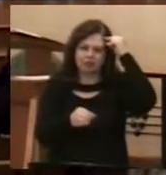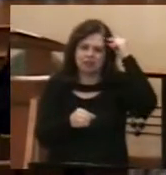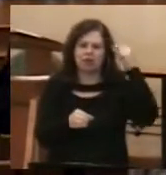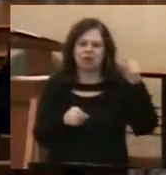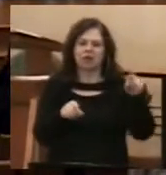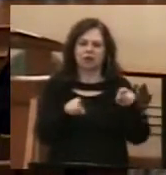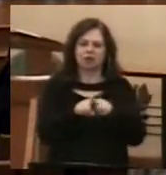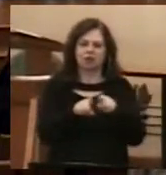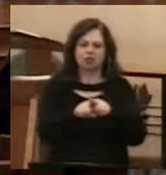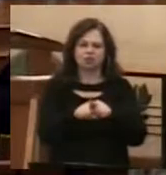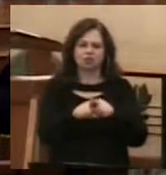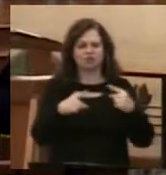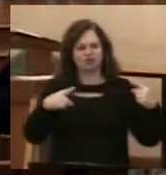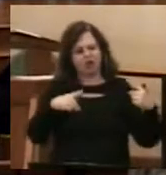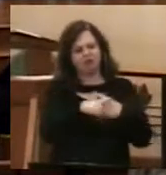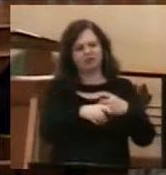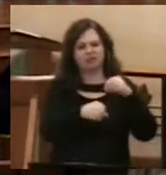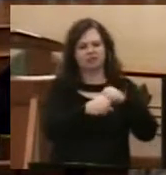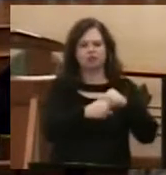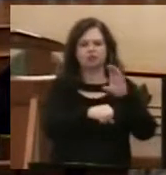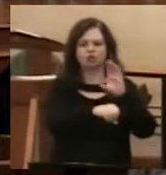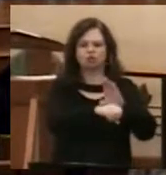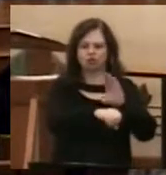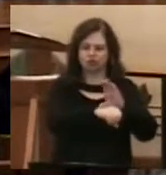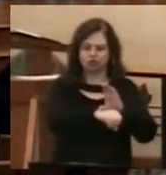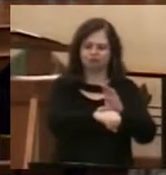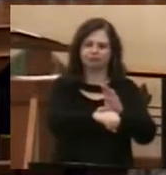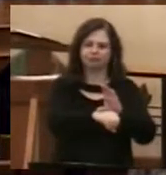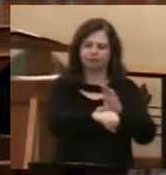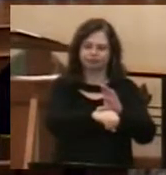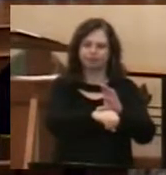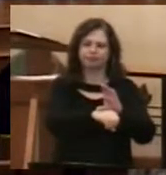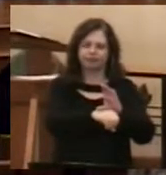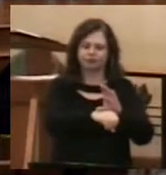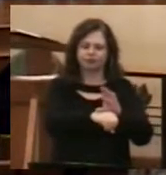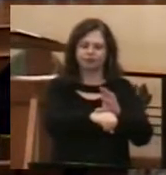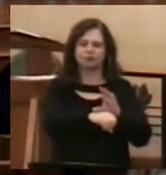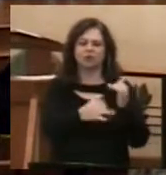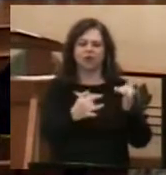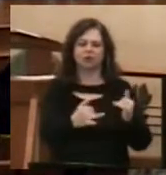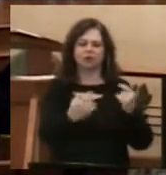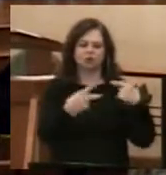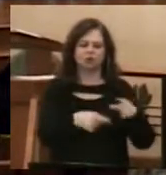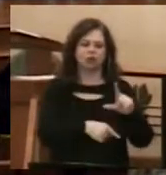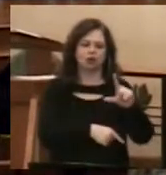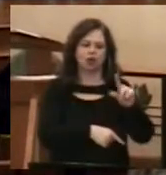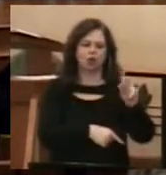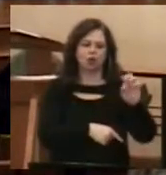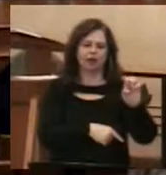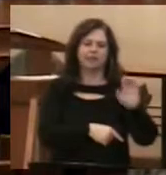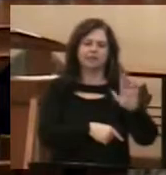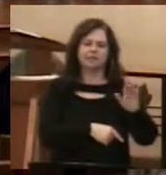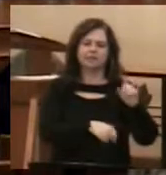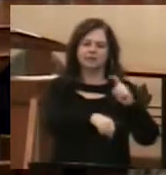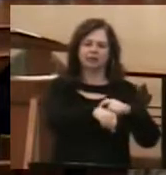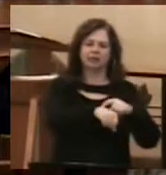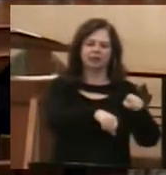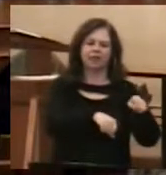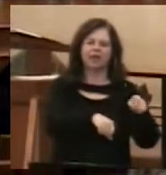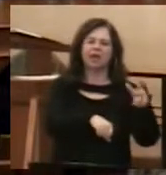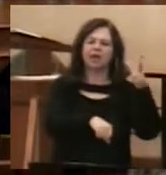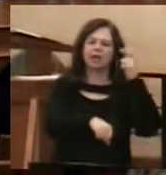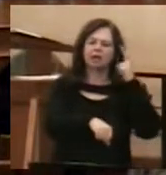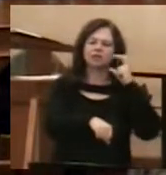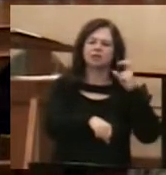is conflict in the church. So then Luke hears, too, a word of comfort and